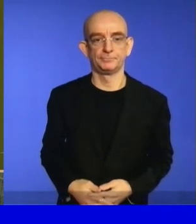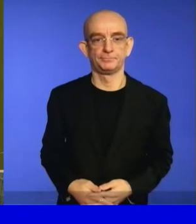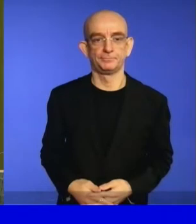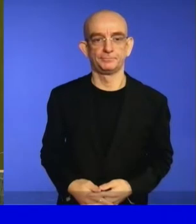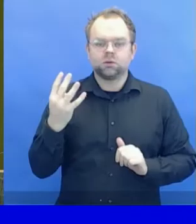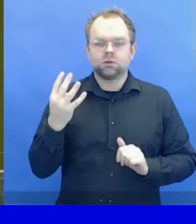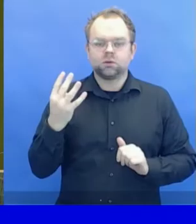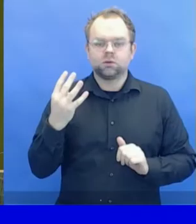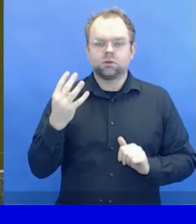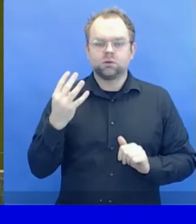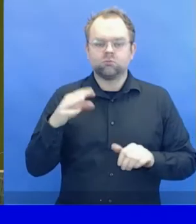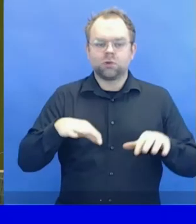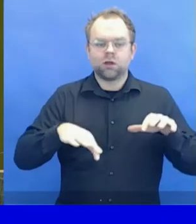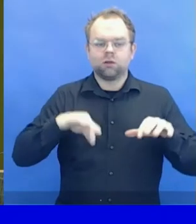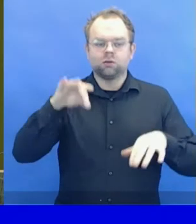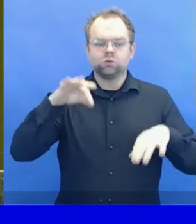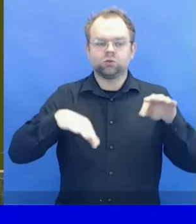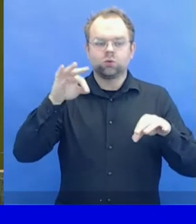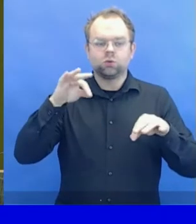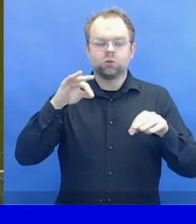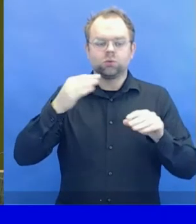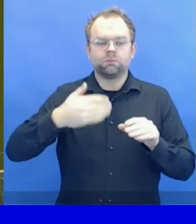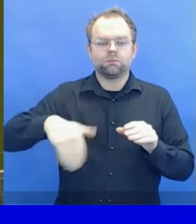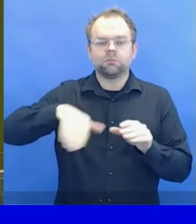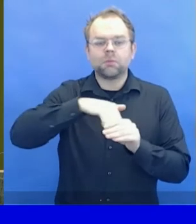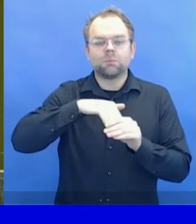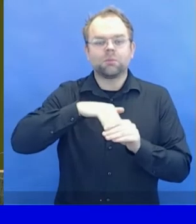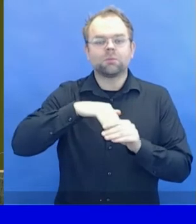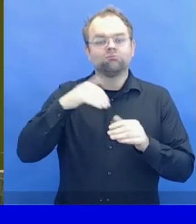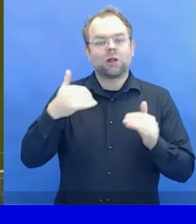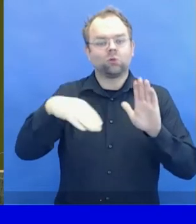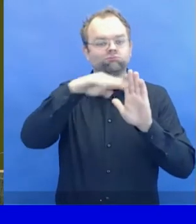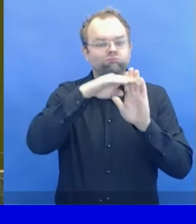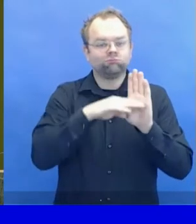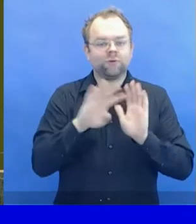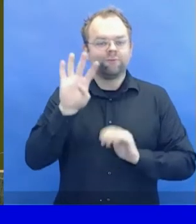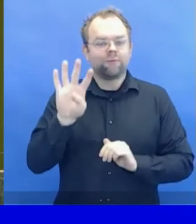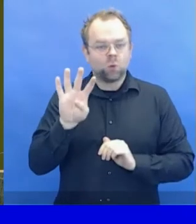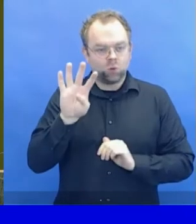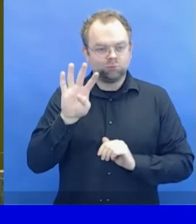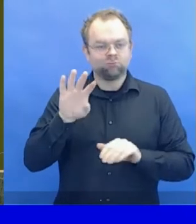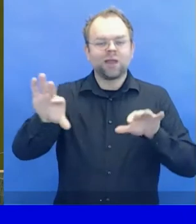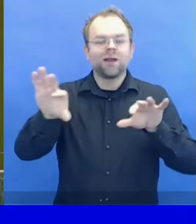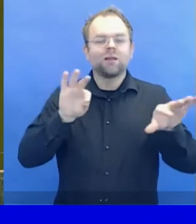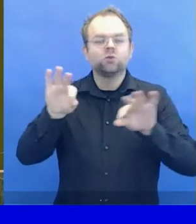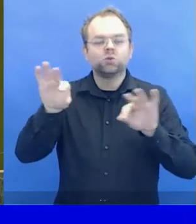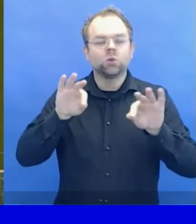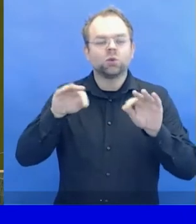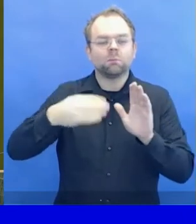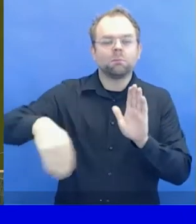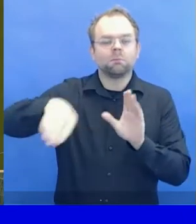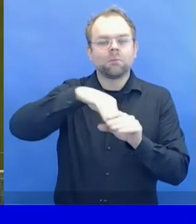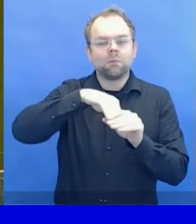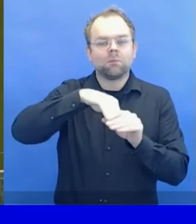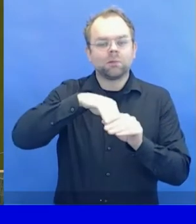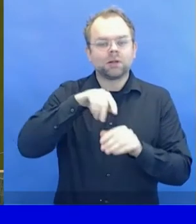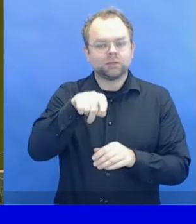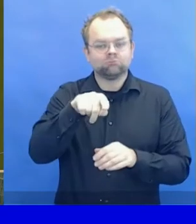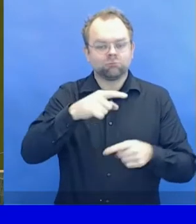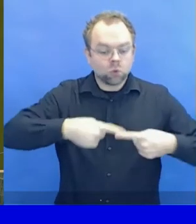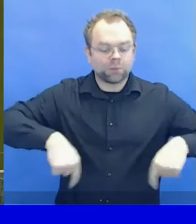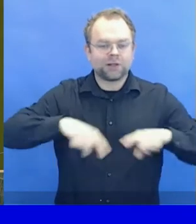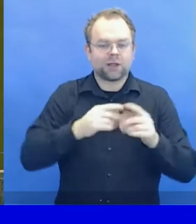34 of the Convention. I would like to remind you that only State parties to the